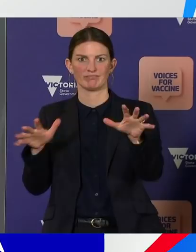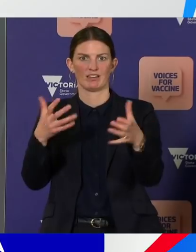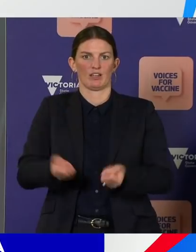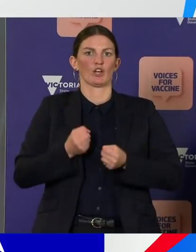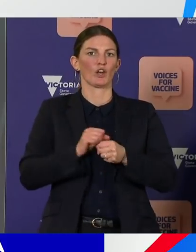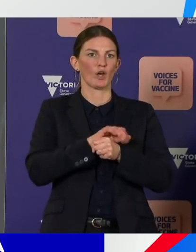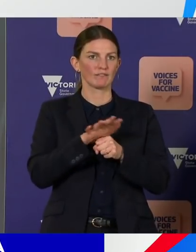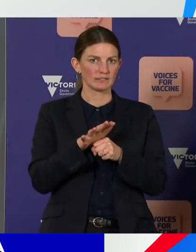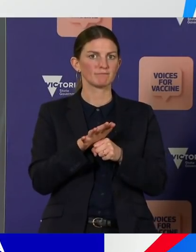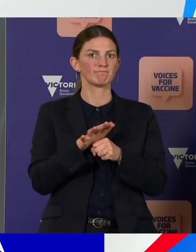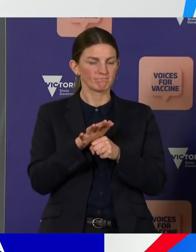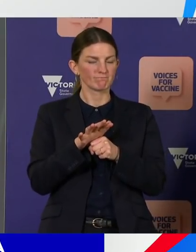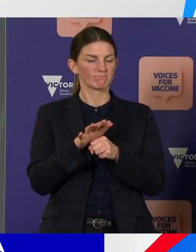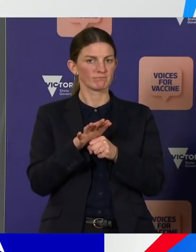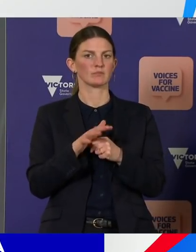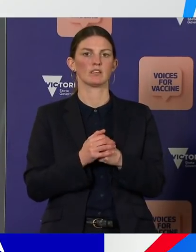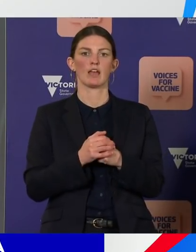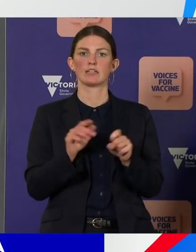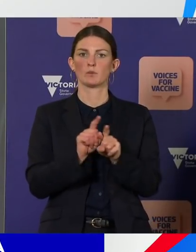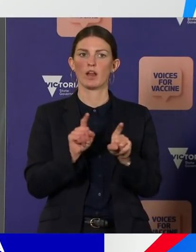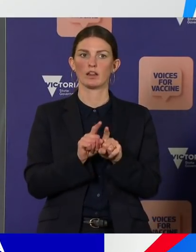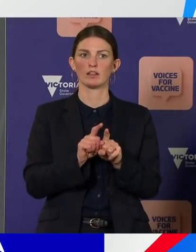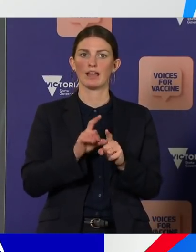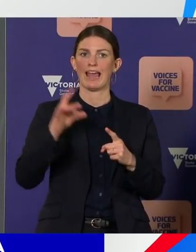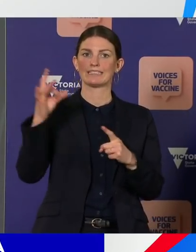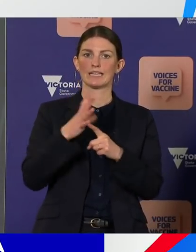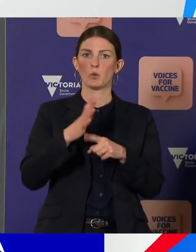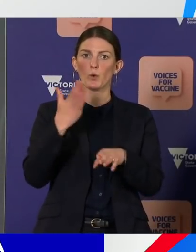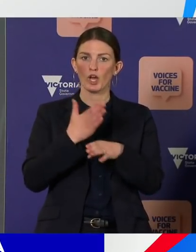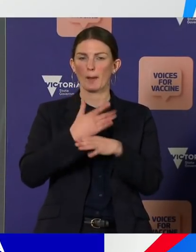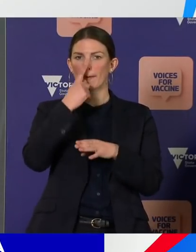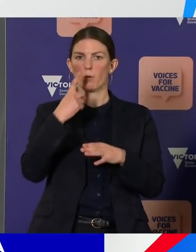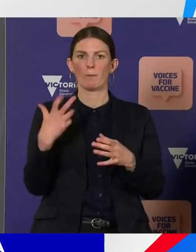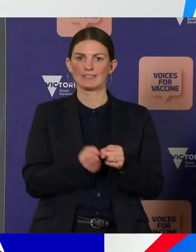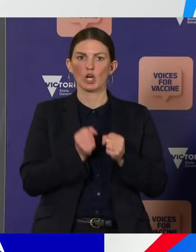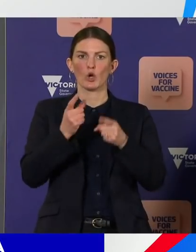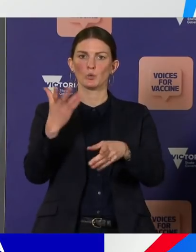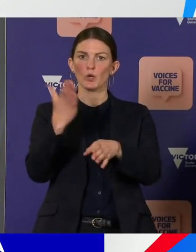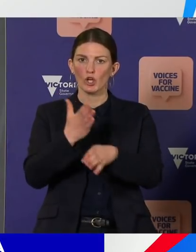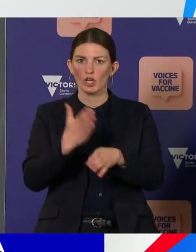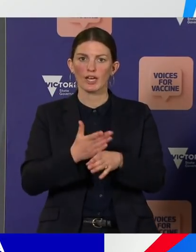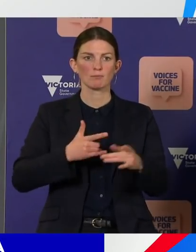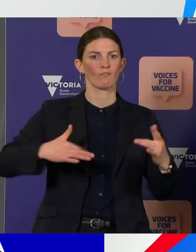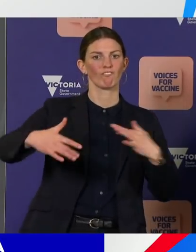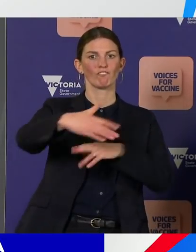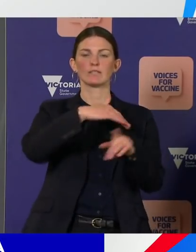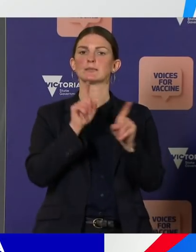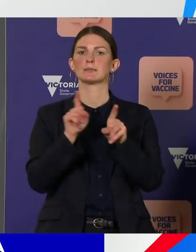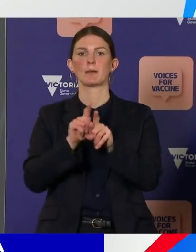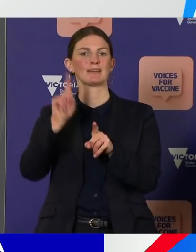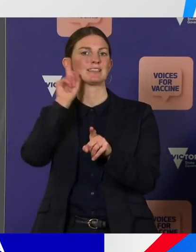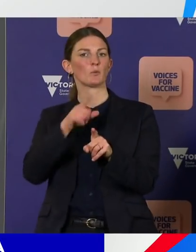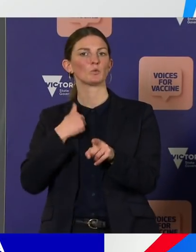What we're also seeing, of course, is those remaining essential workers that are moving around our economy. We mentioned construction sites yesterday.